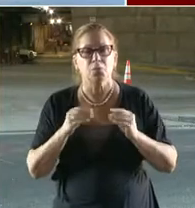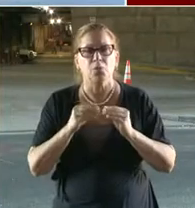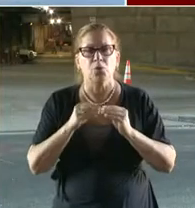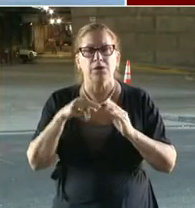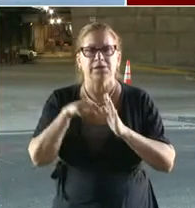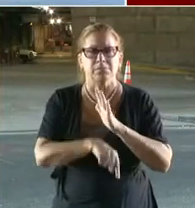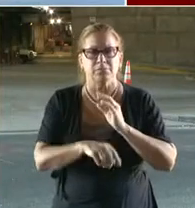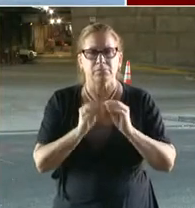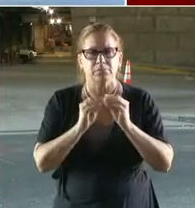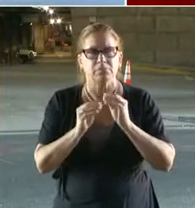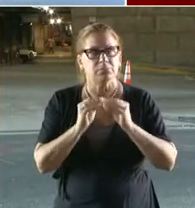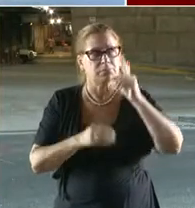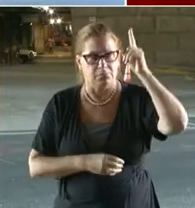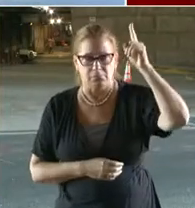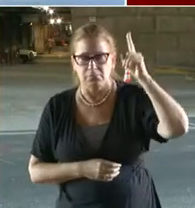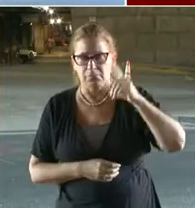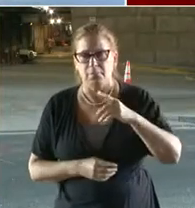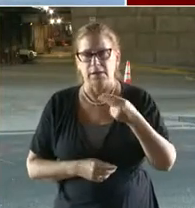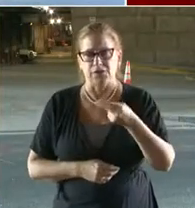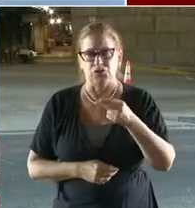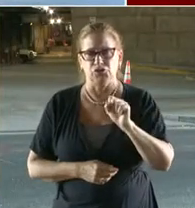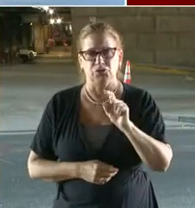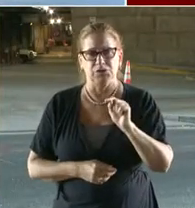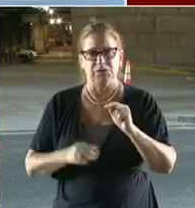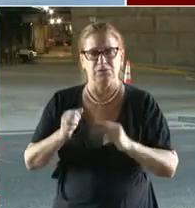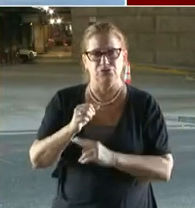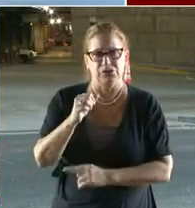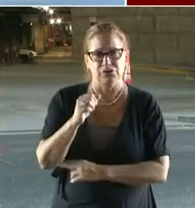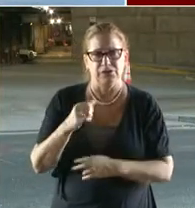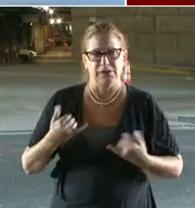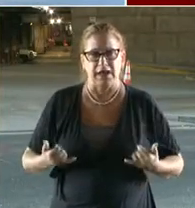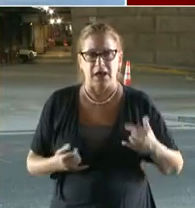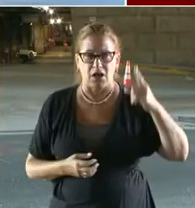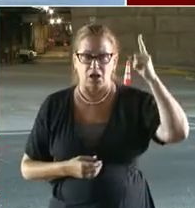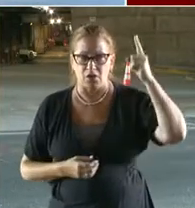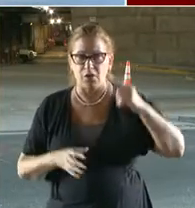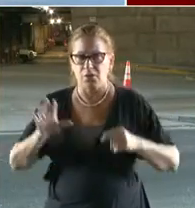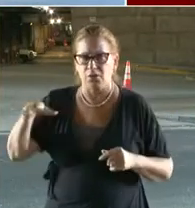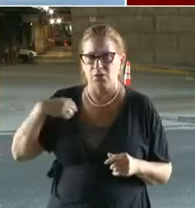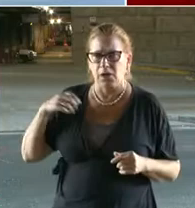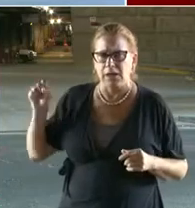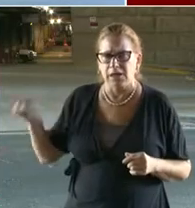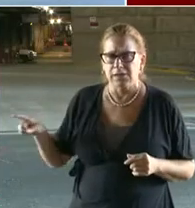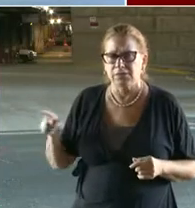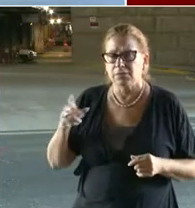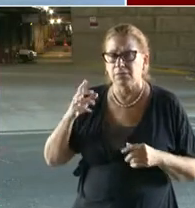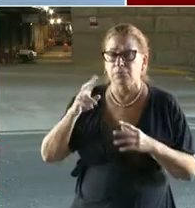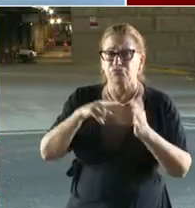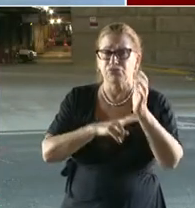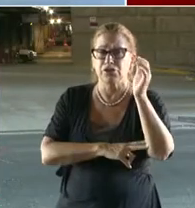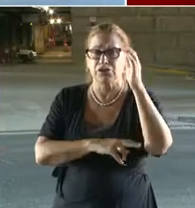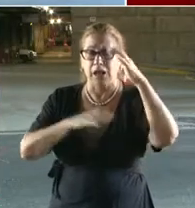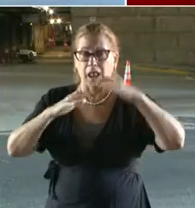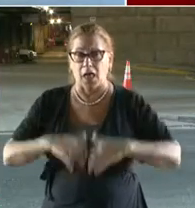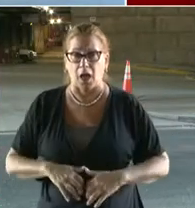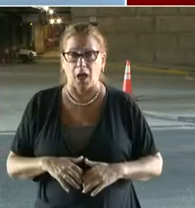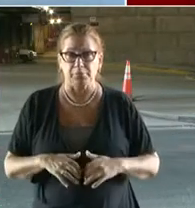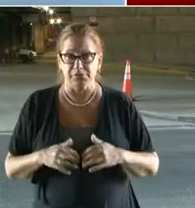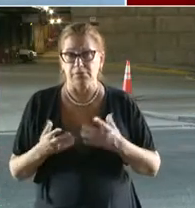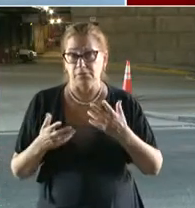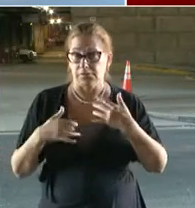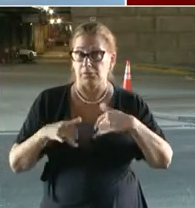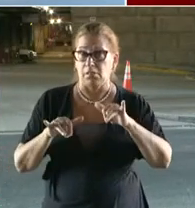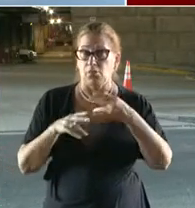of inspection. Now, in the case of the bridge that collapsed, was it rated four? It was a rated four. Some of the other